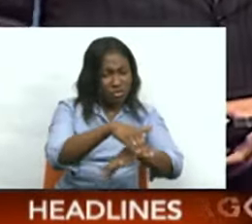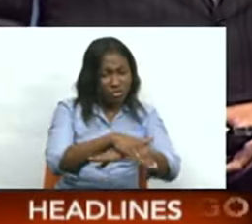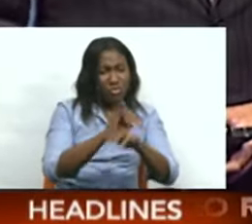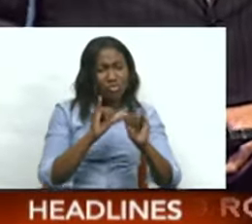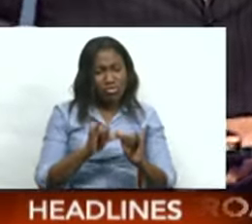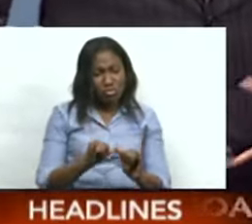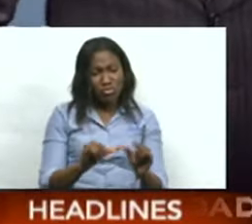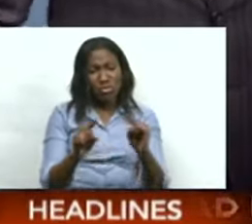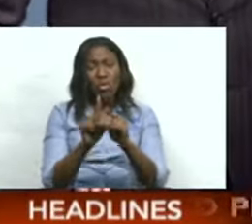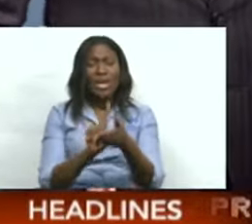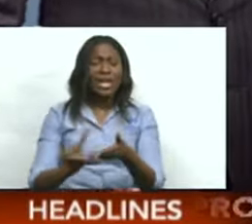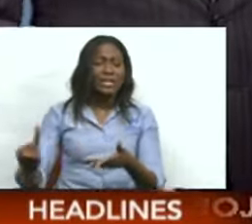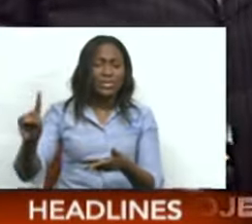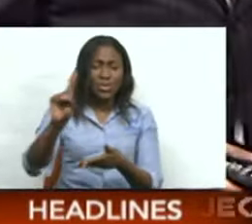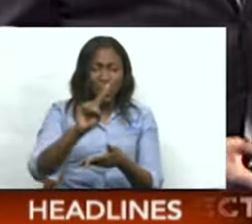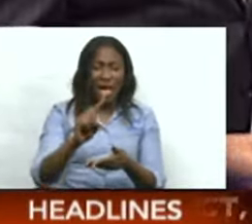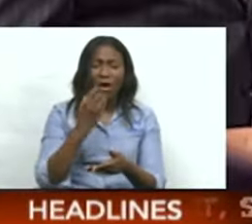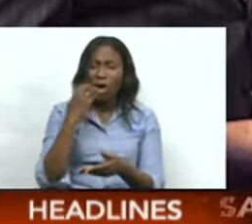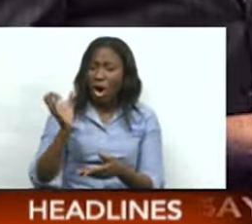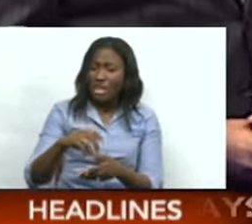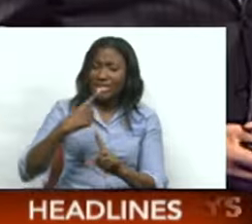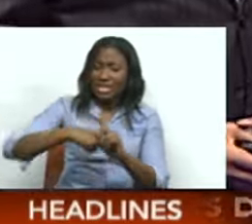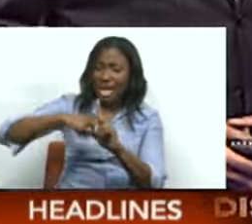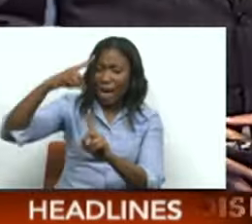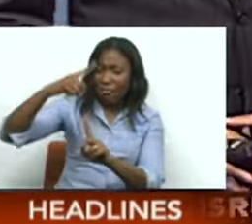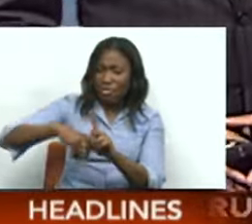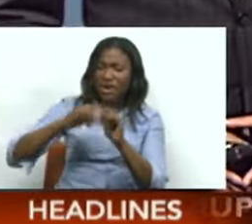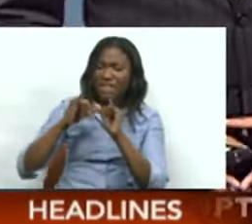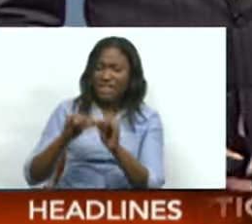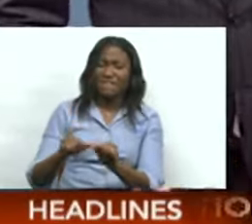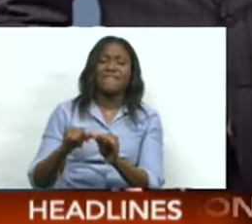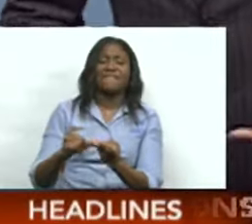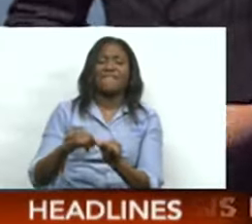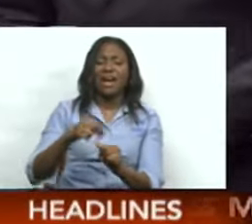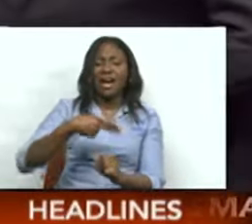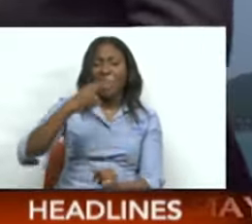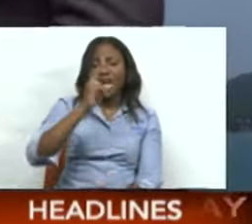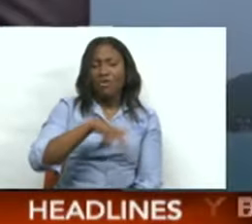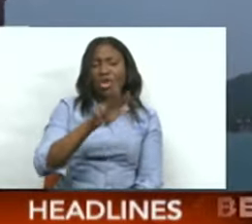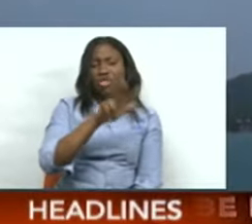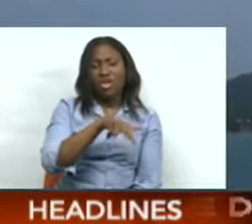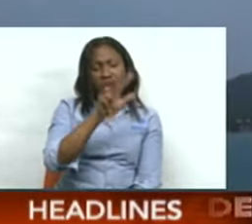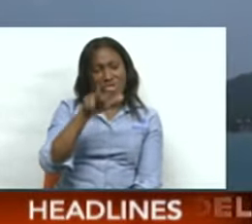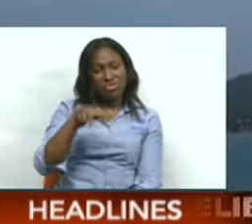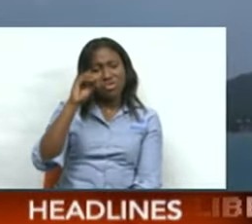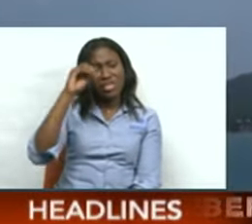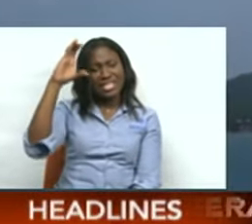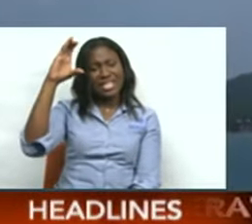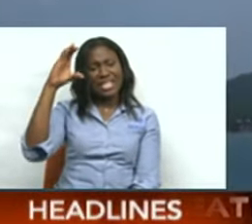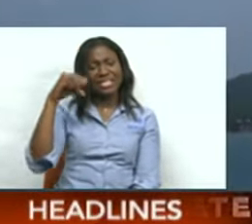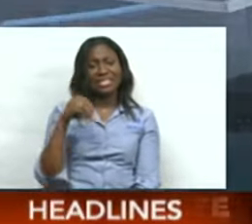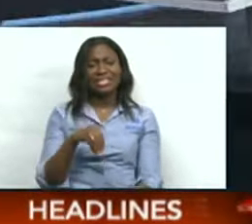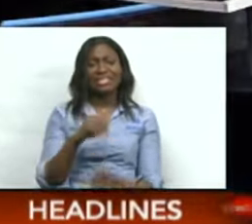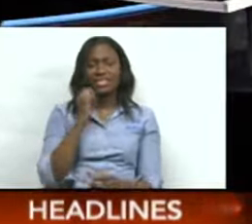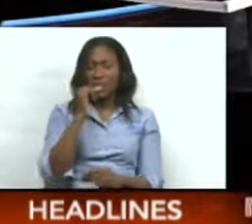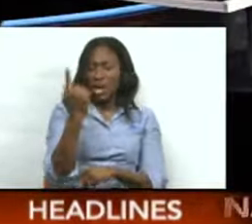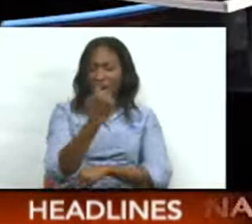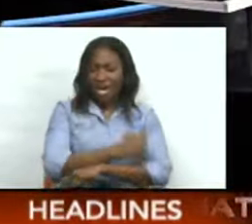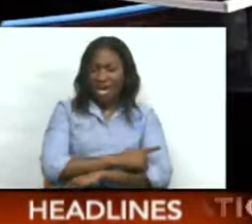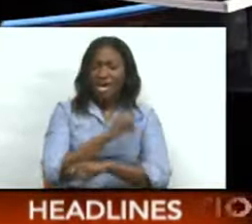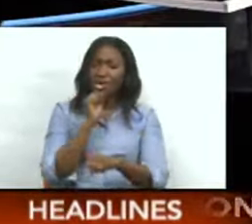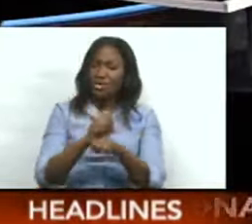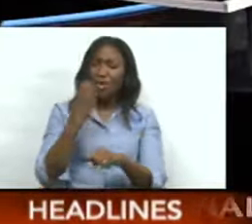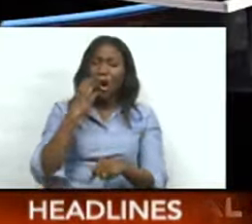us through next week. With those hot temperatures as well, staying with us. Maximum highs around 33 degrees Celsius near daily. So,